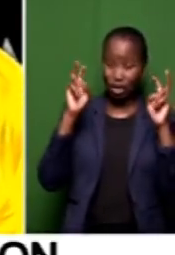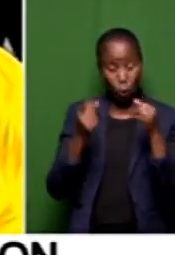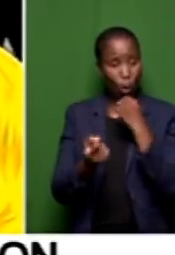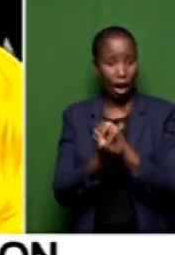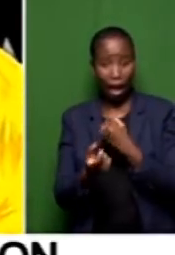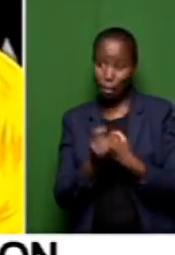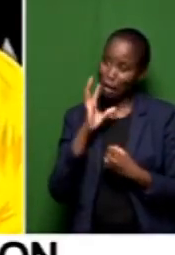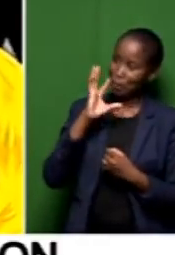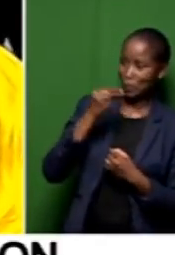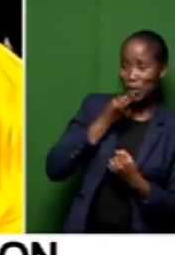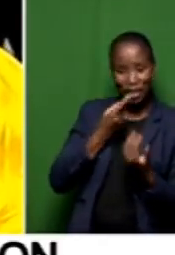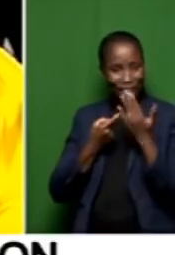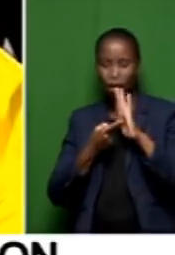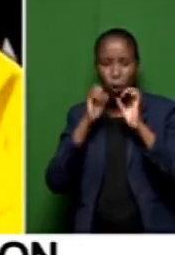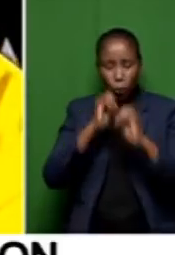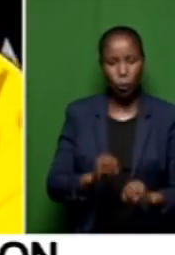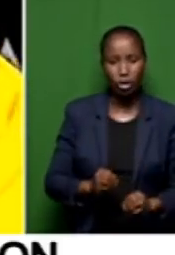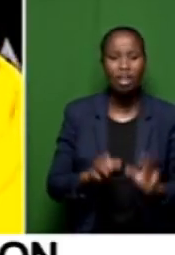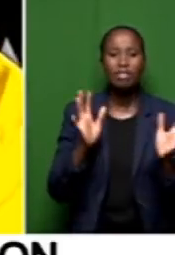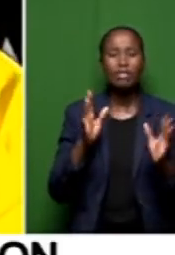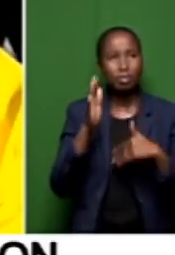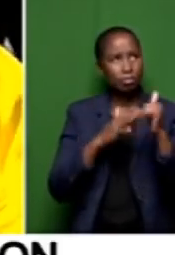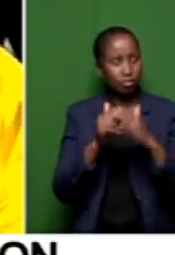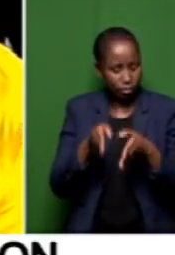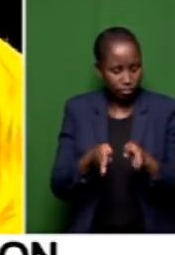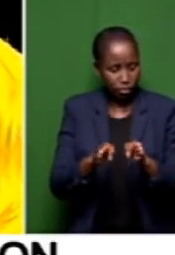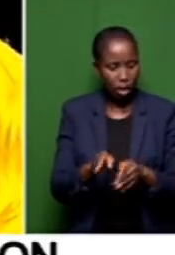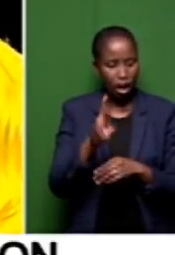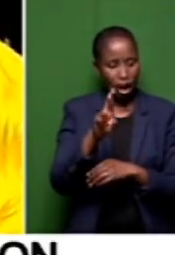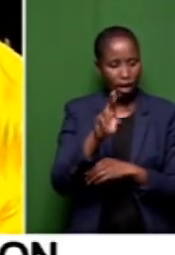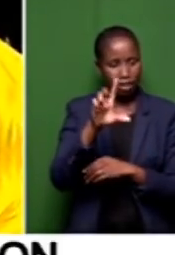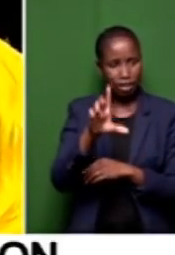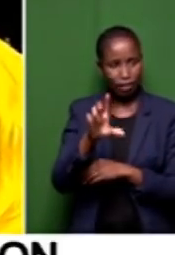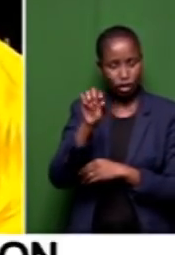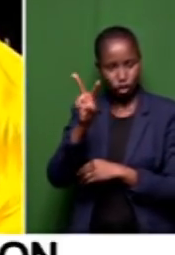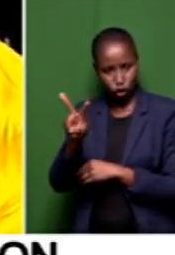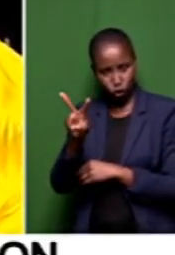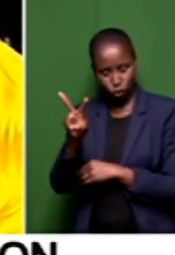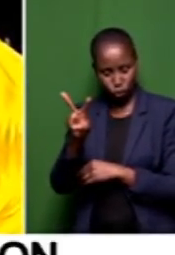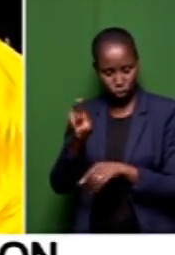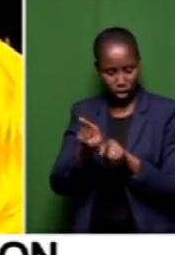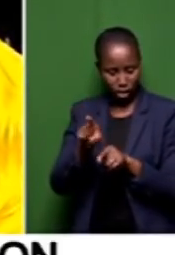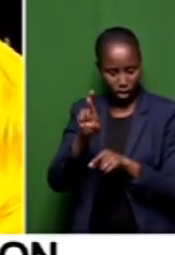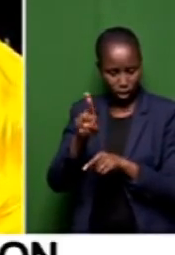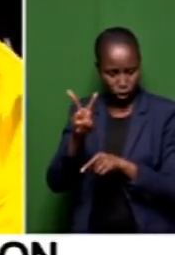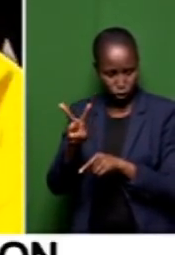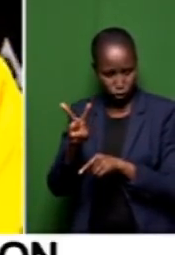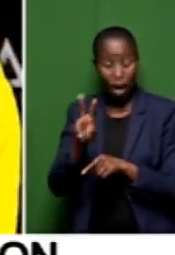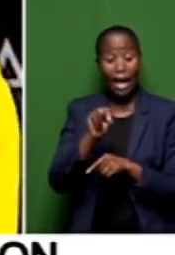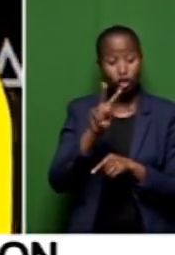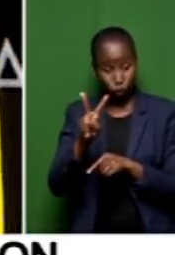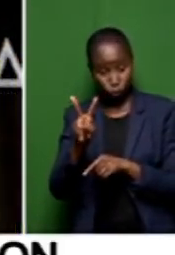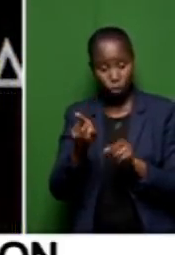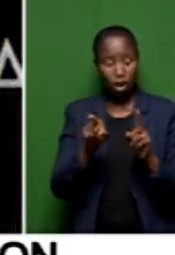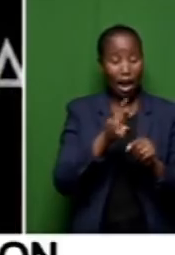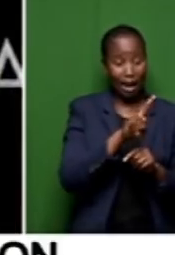We have just completed the R-72 N2 connection, connecting the N2 and